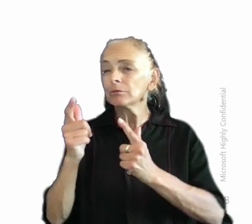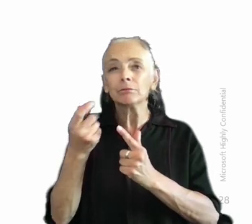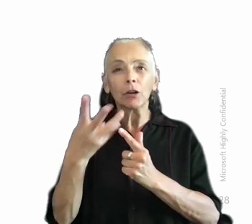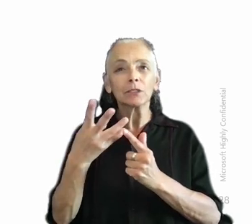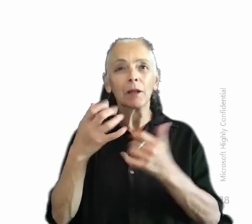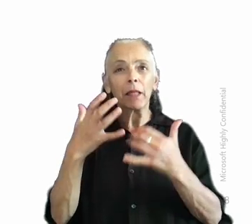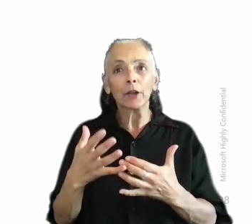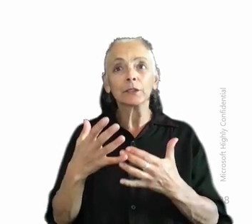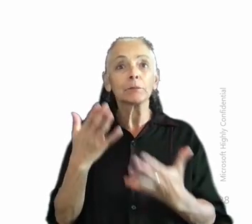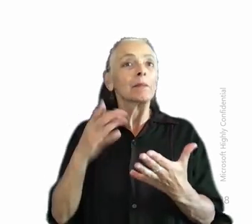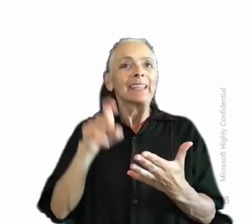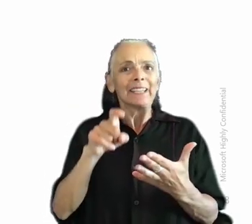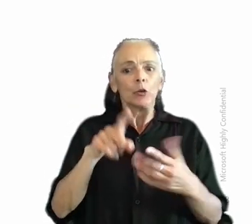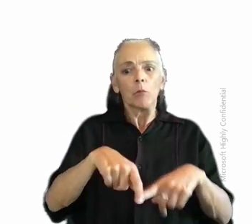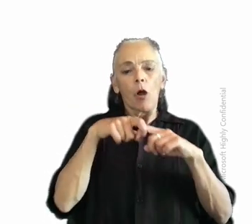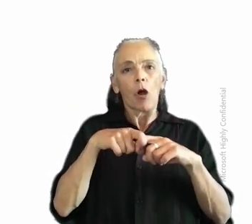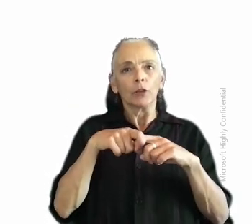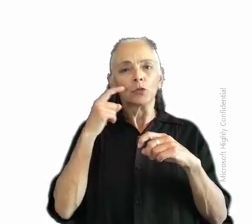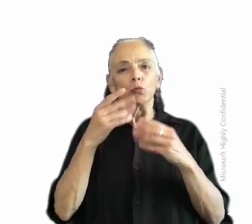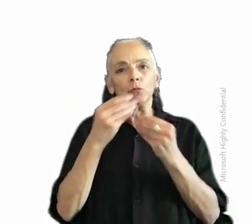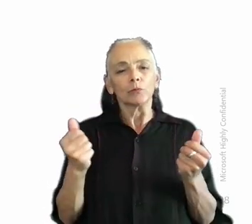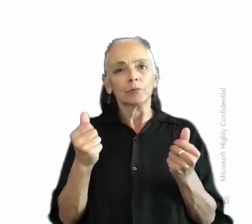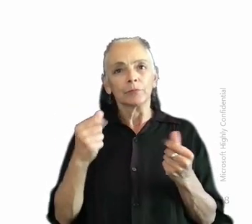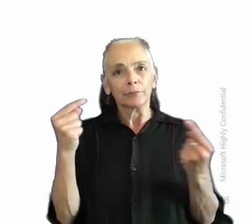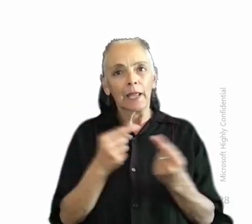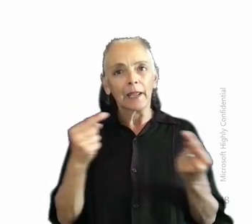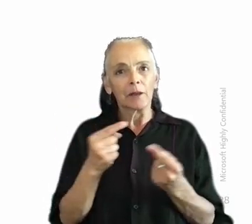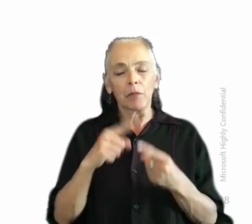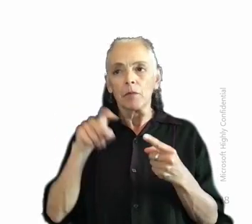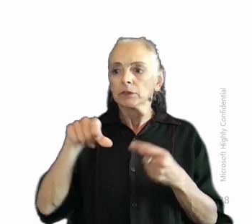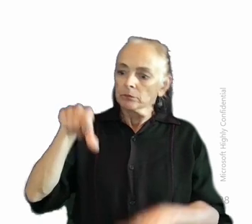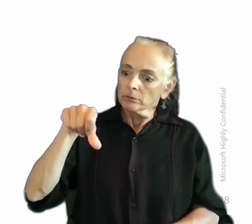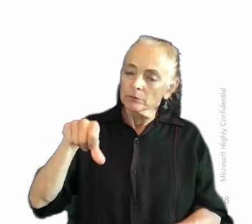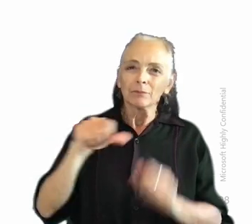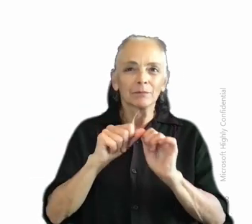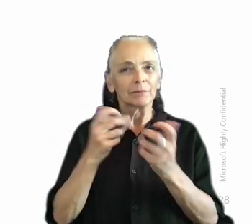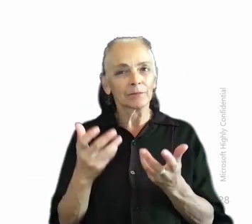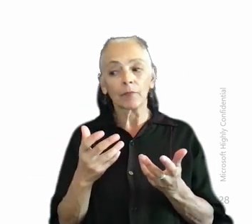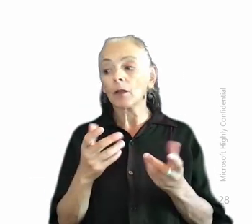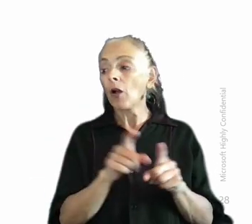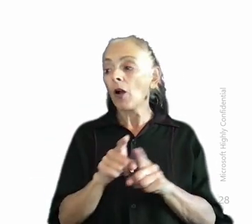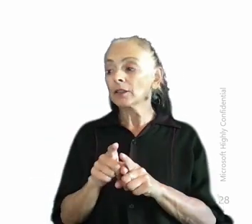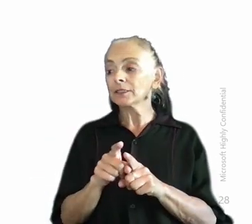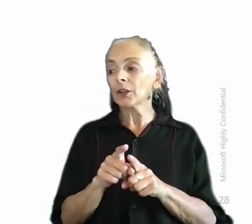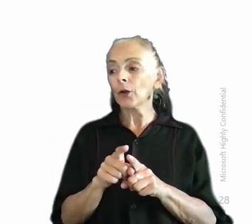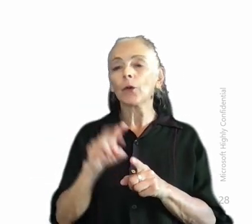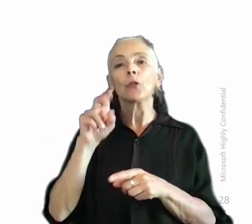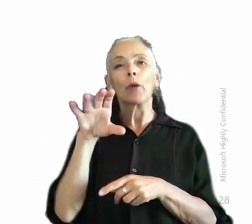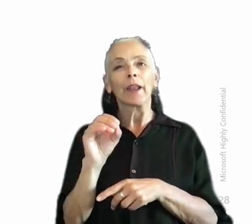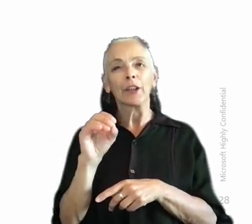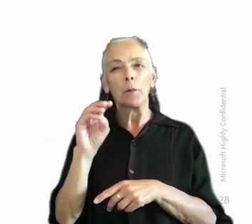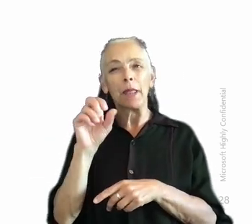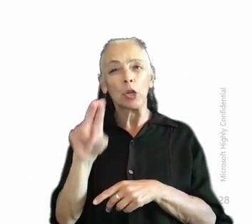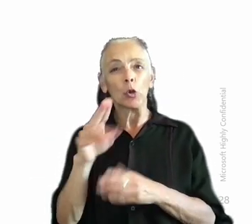gaming sessions. Sea of Thieves also makes use of the notoriously inaccessible mechanic, the radial menu, which the development